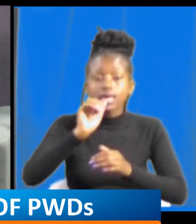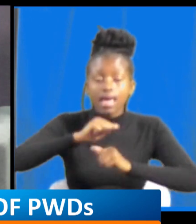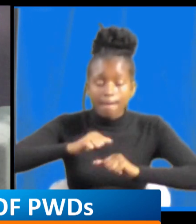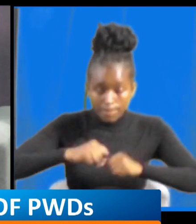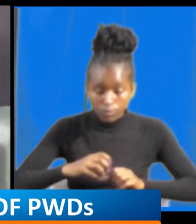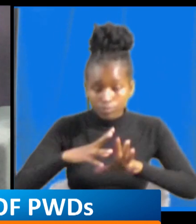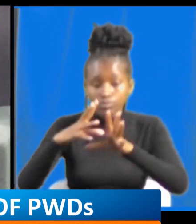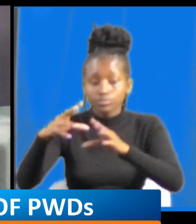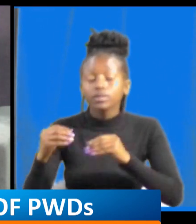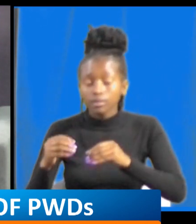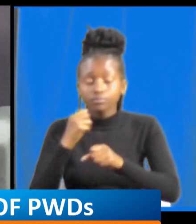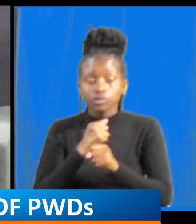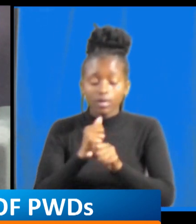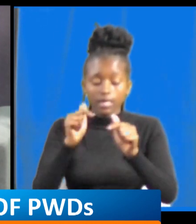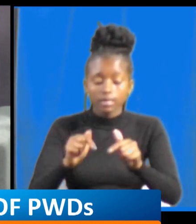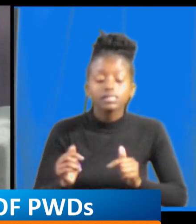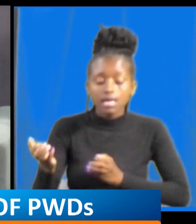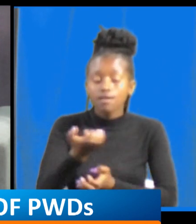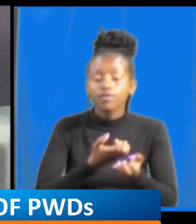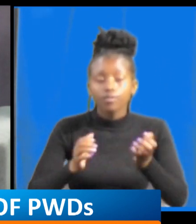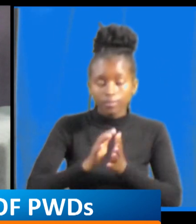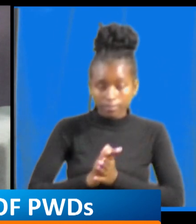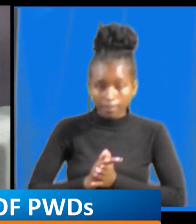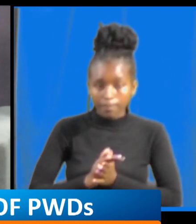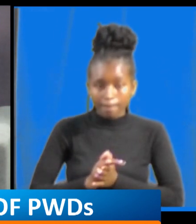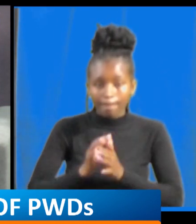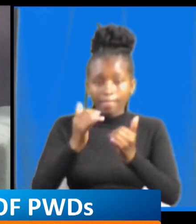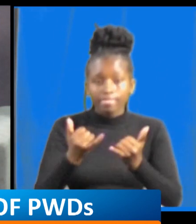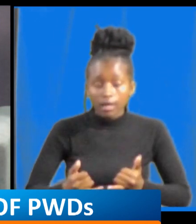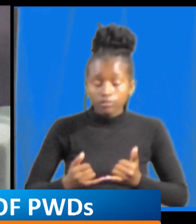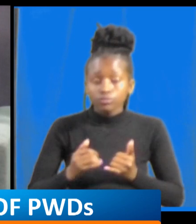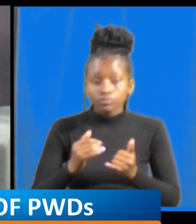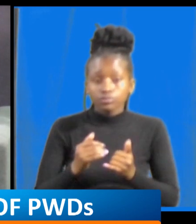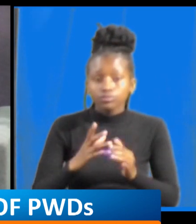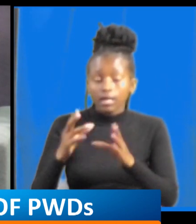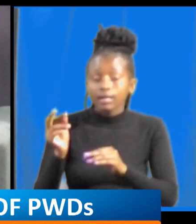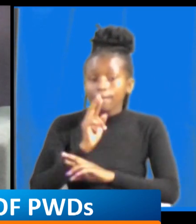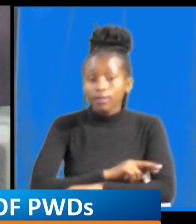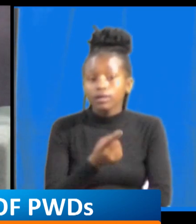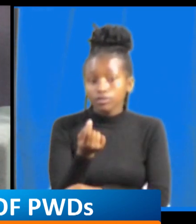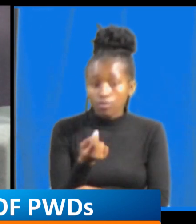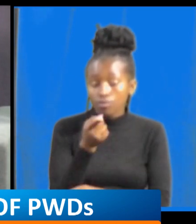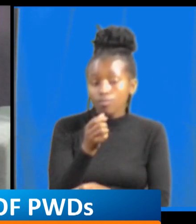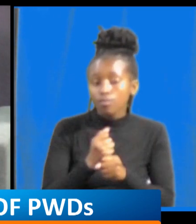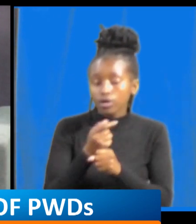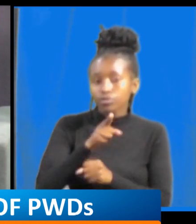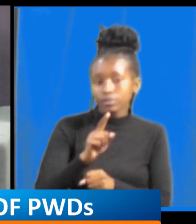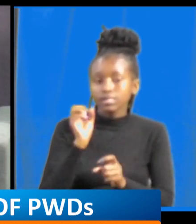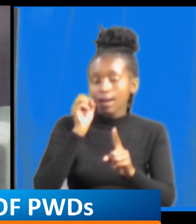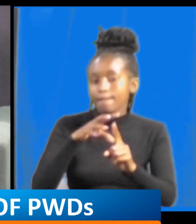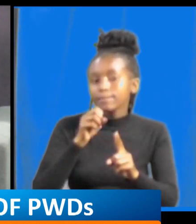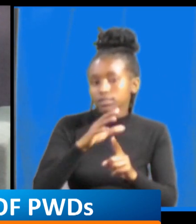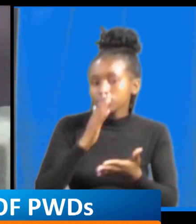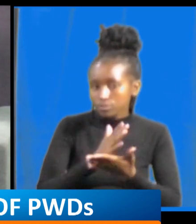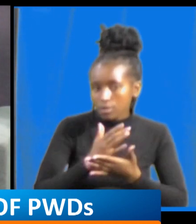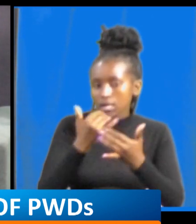the environment all right as we finish now as we go for that breaker you are ambassadors and of course whenever you do